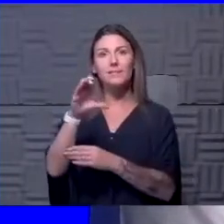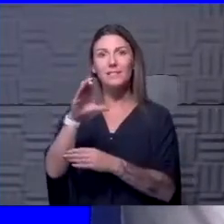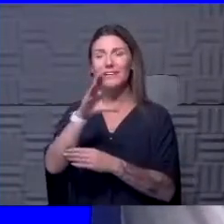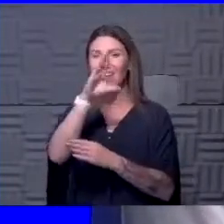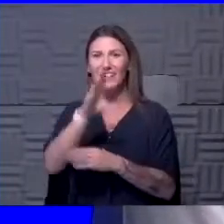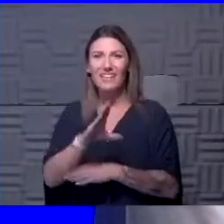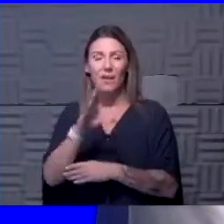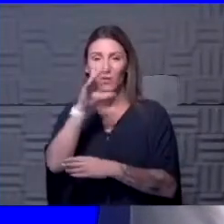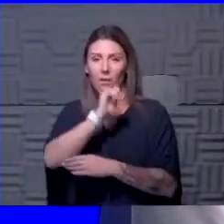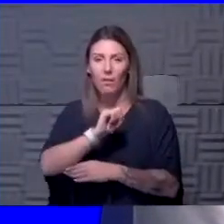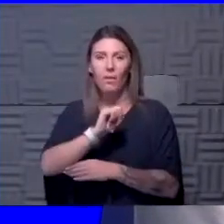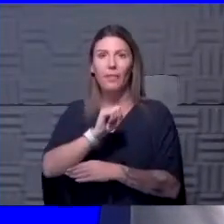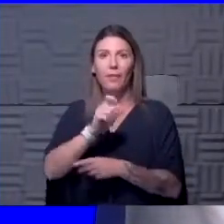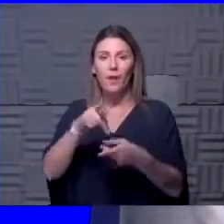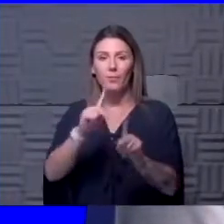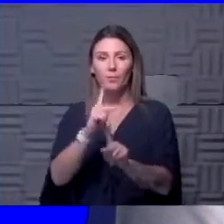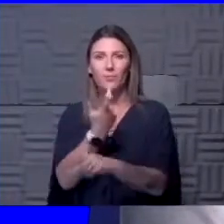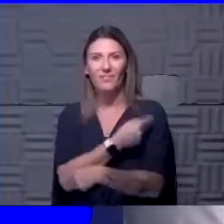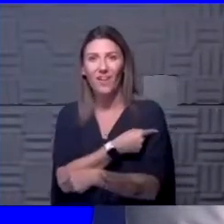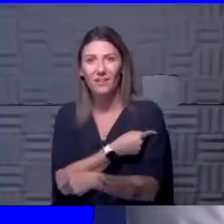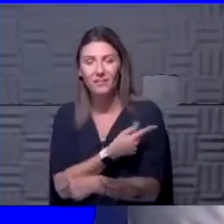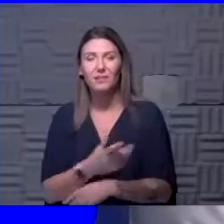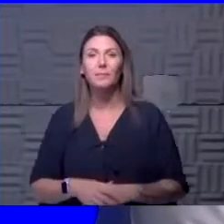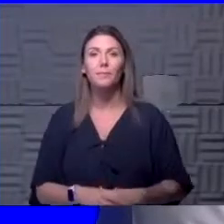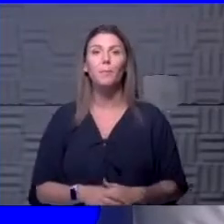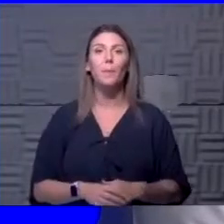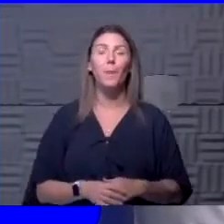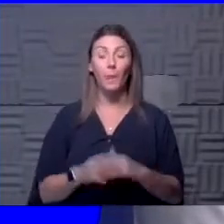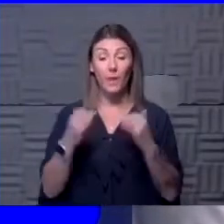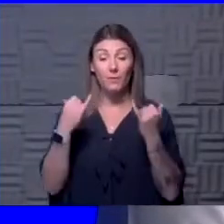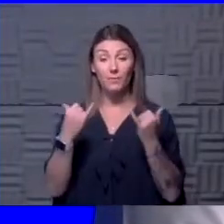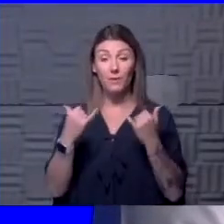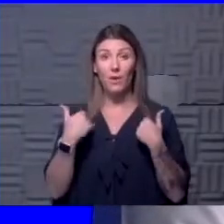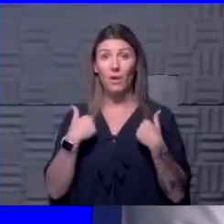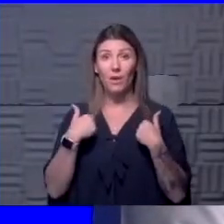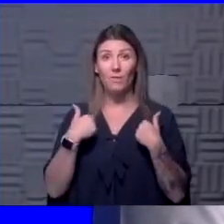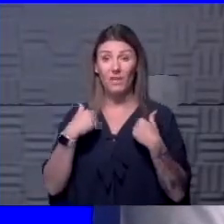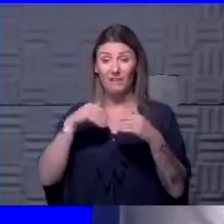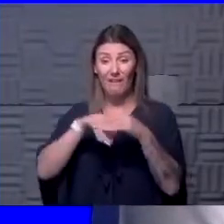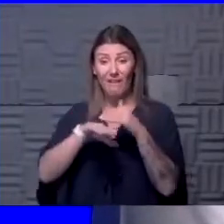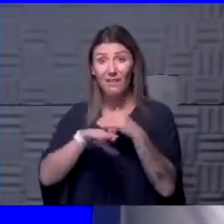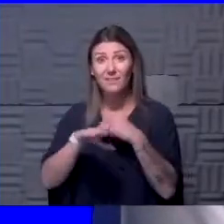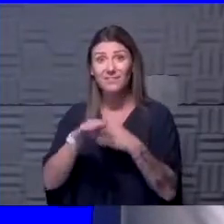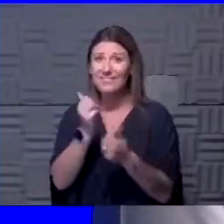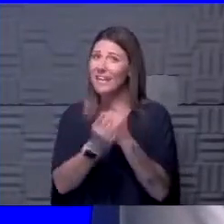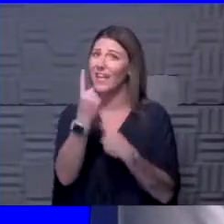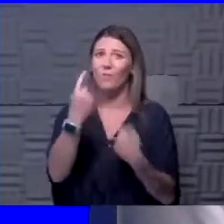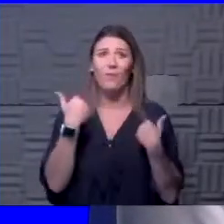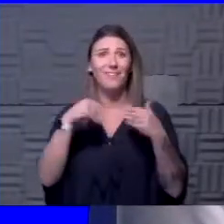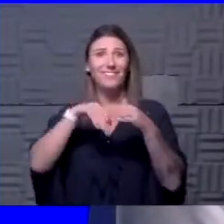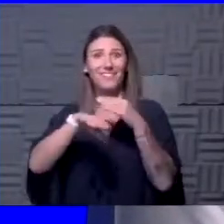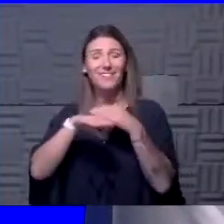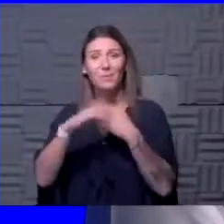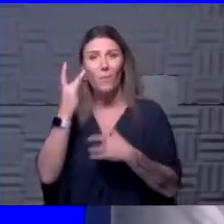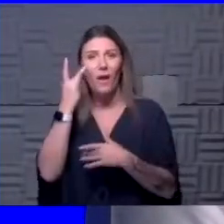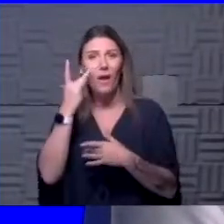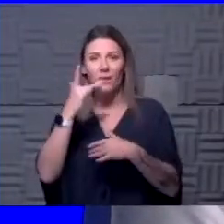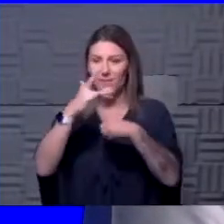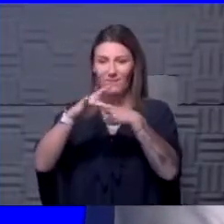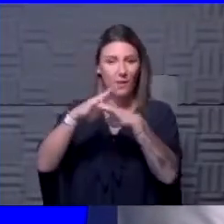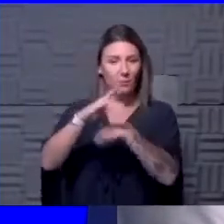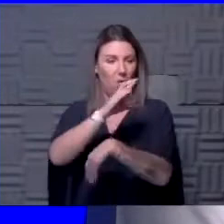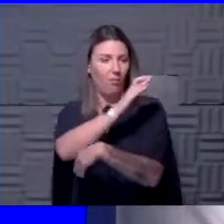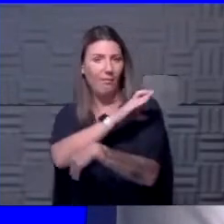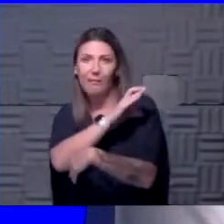an opportunity to vaccinate. So now, you know, having access and everybody can have access now because it is available at